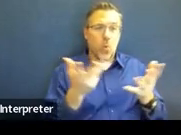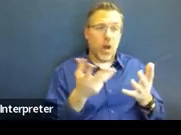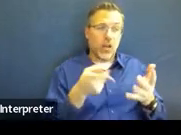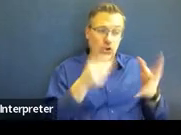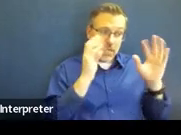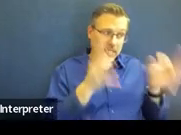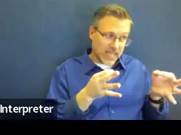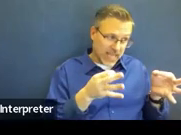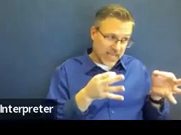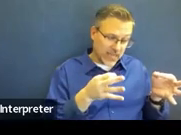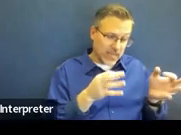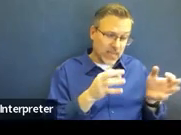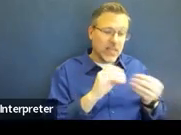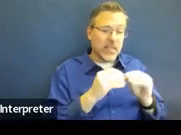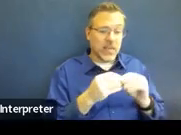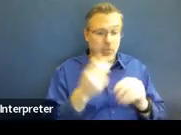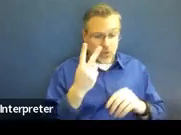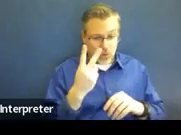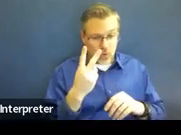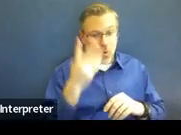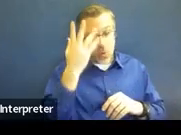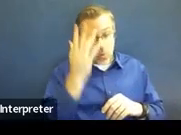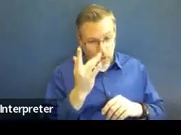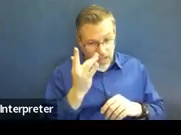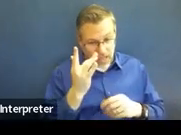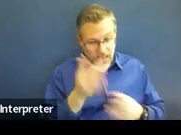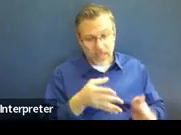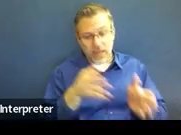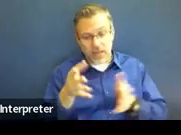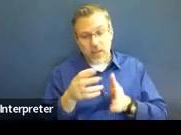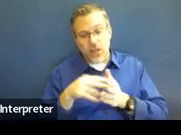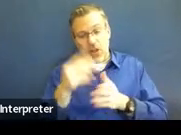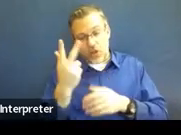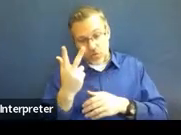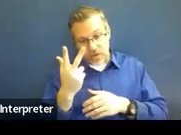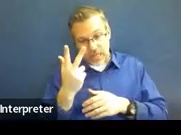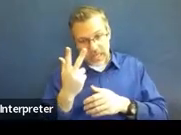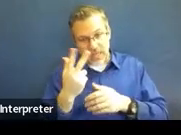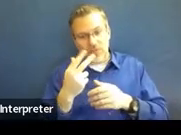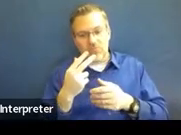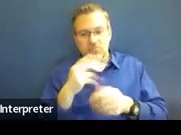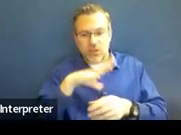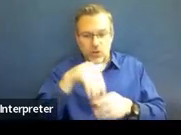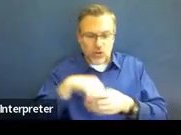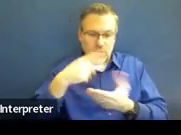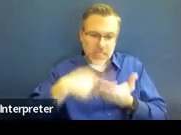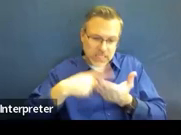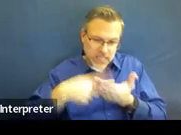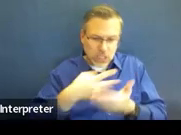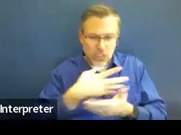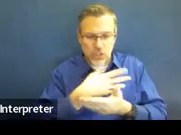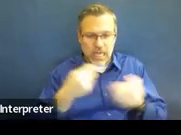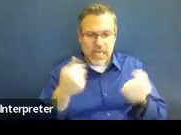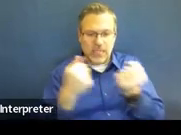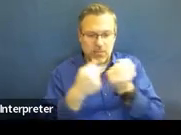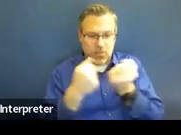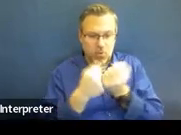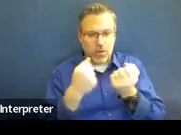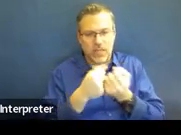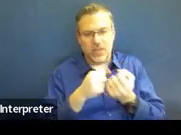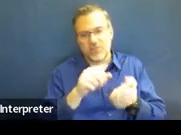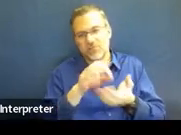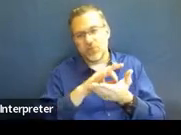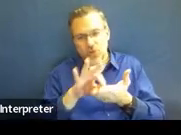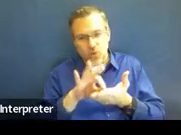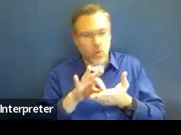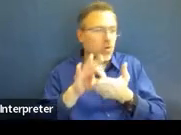you decided those in number two. And then this is that discussion in the supporting data. Again, this template just